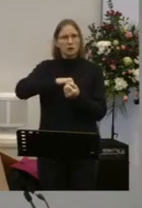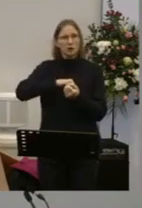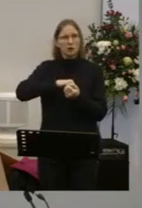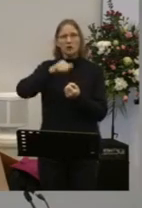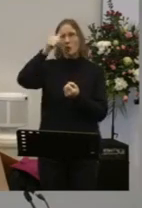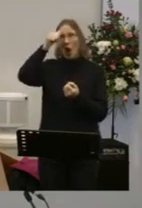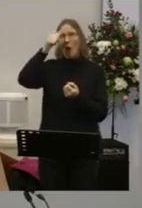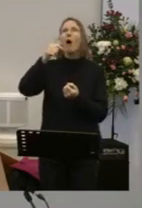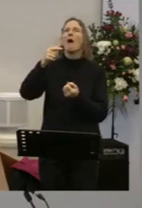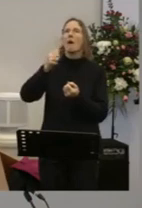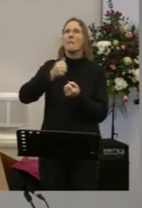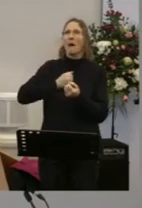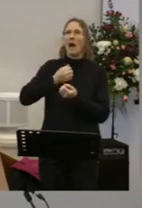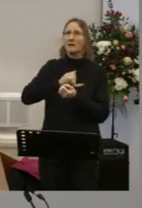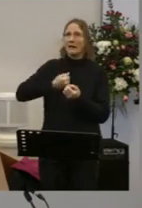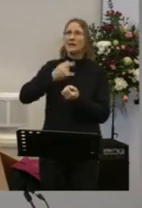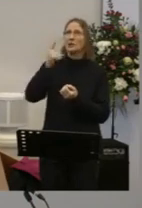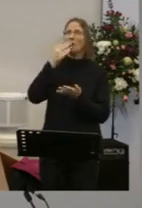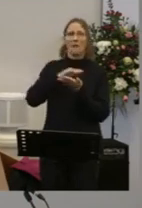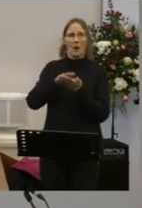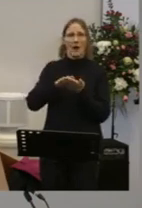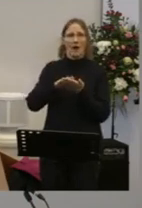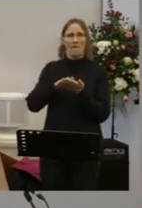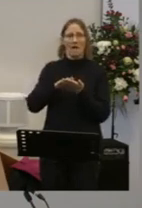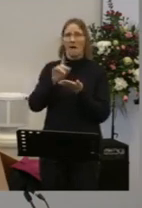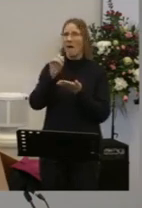And that is wonderful Enough